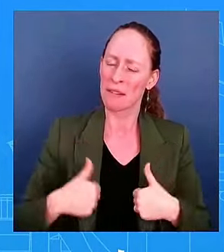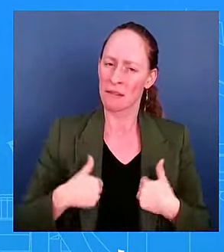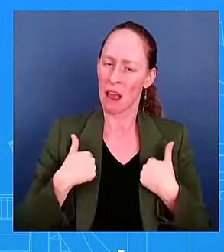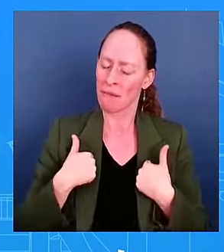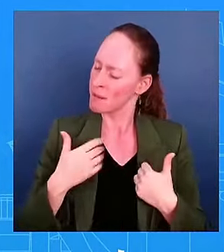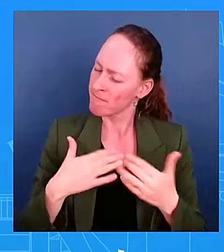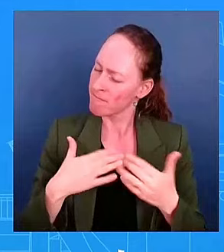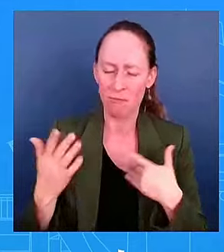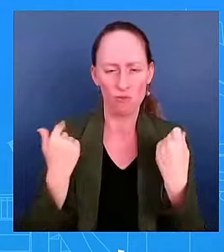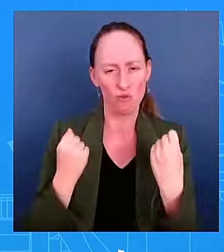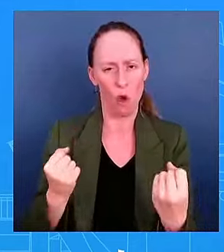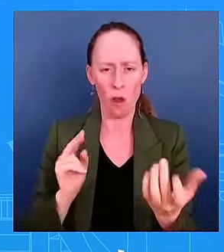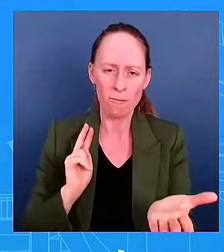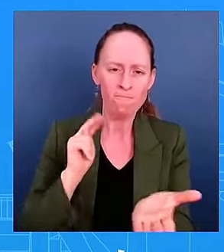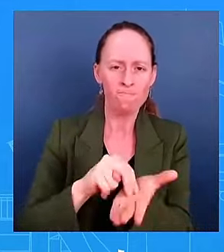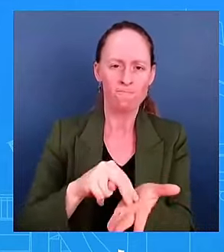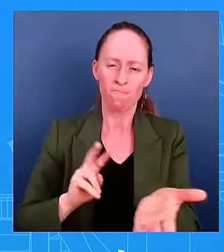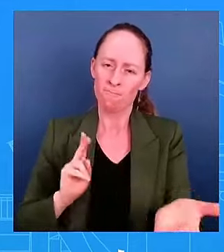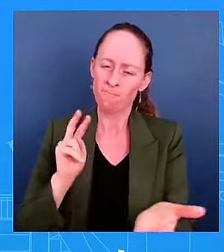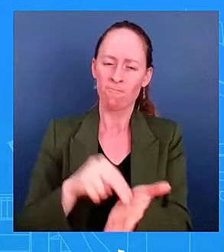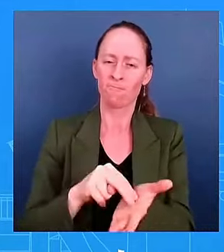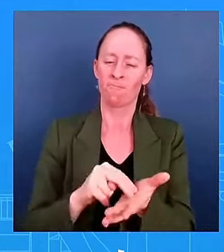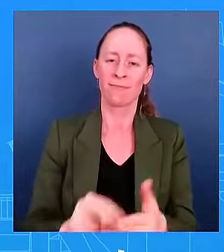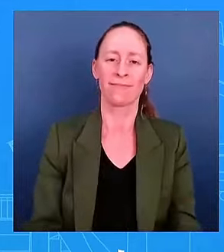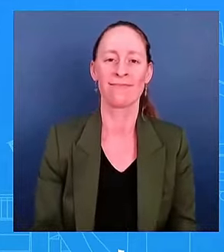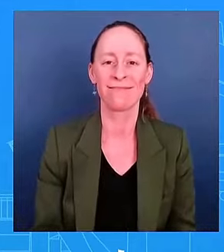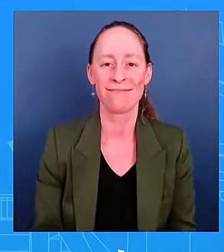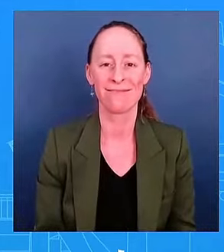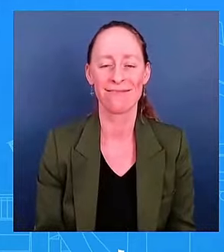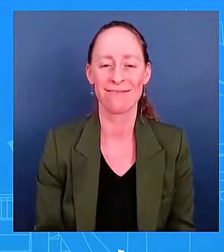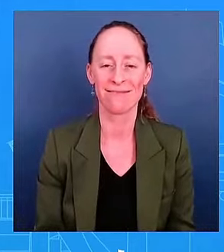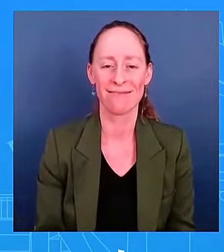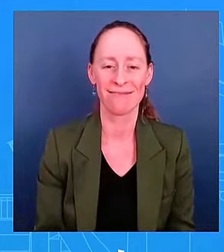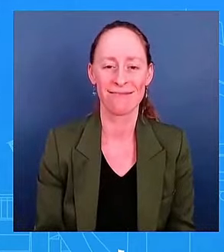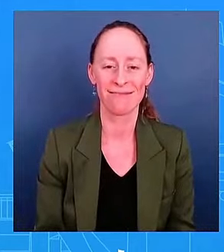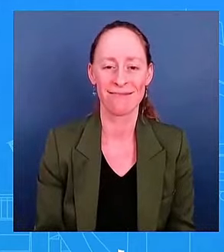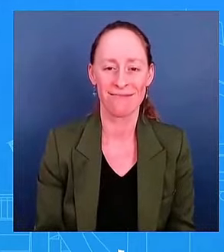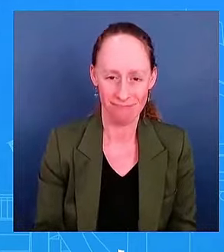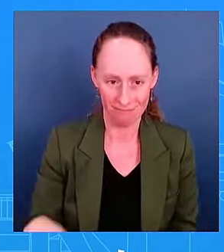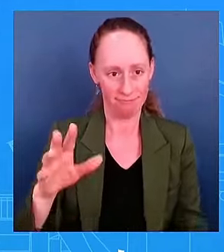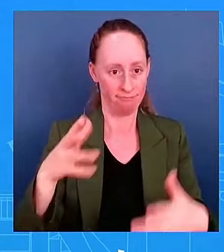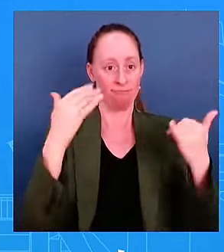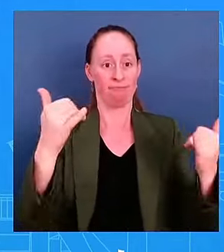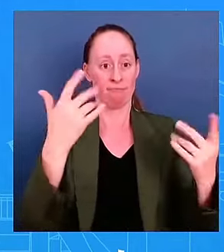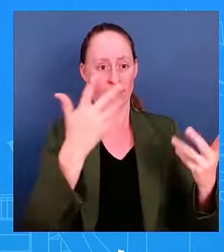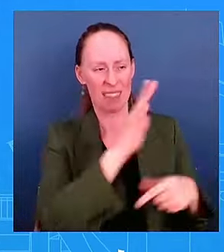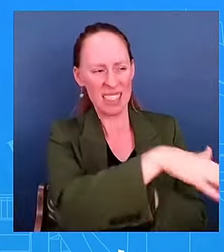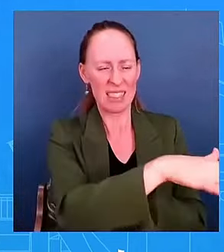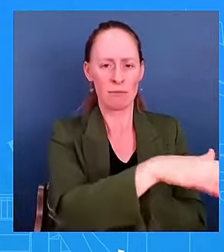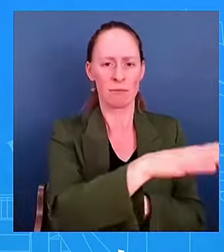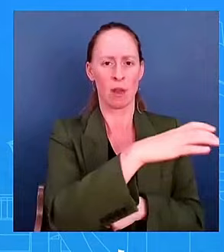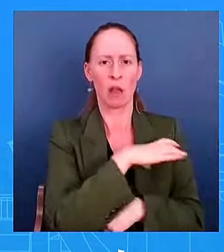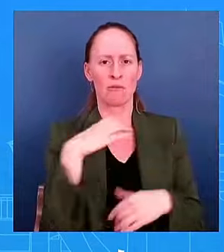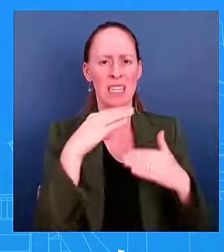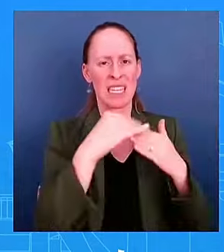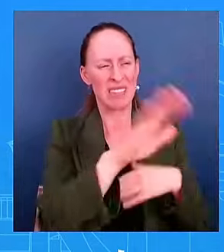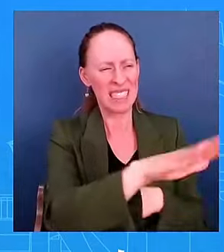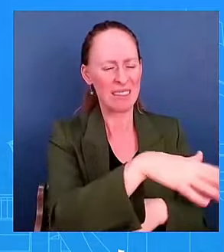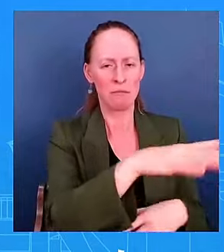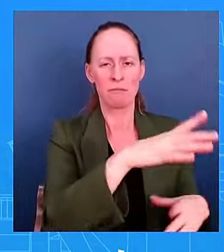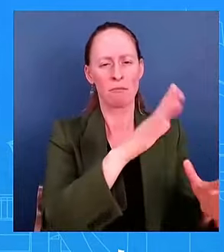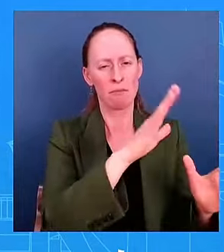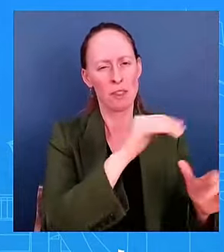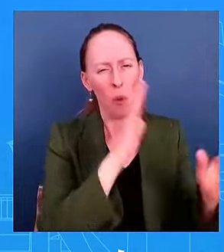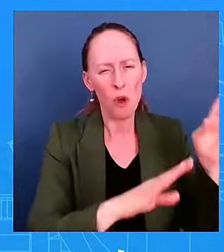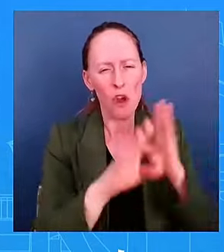his message to congressional leaders today? mean, is he trying to instill confidence in them that he can run